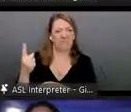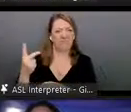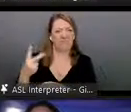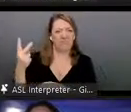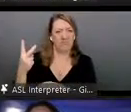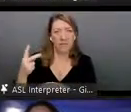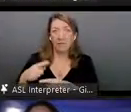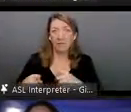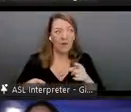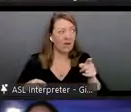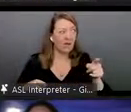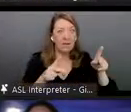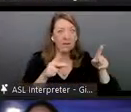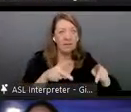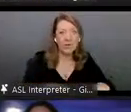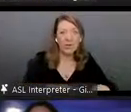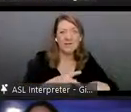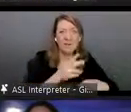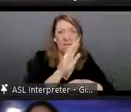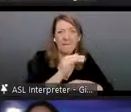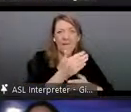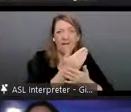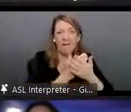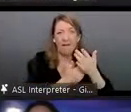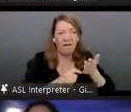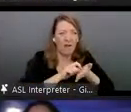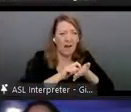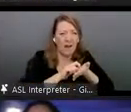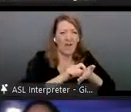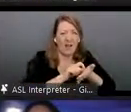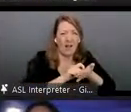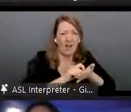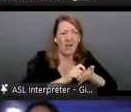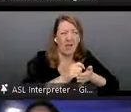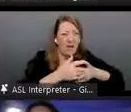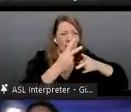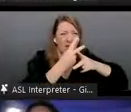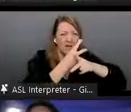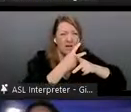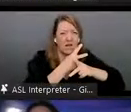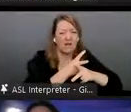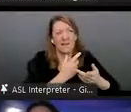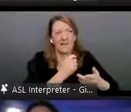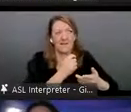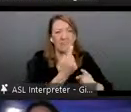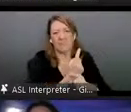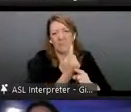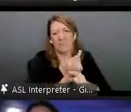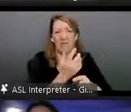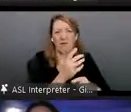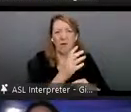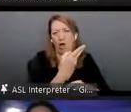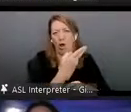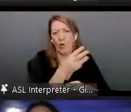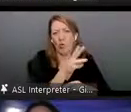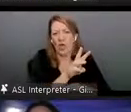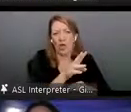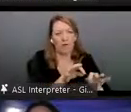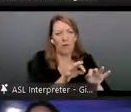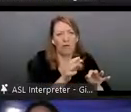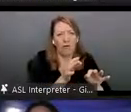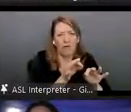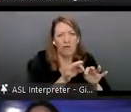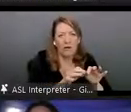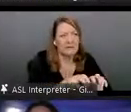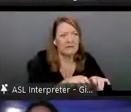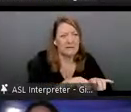person to do it on, you know, uh, what's the word, non-commercial hardware, it would take, you know, easily over a